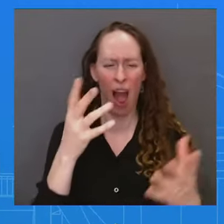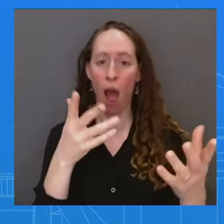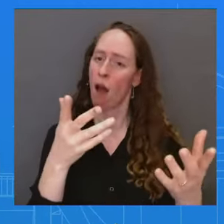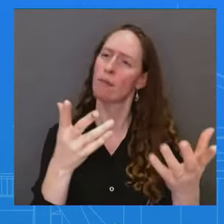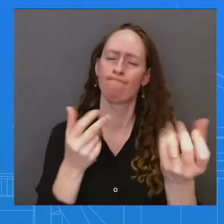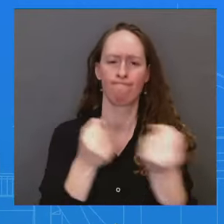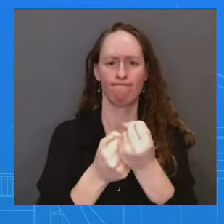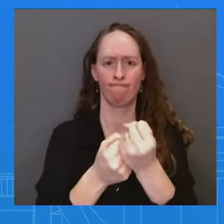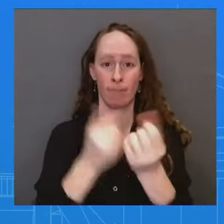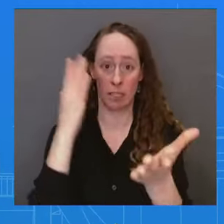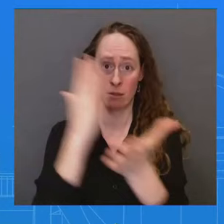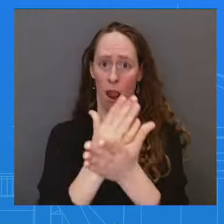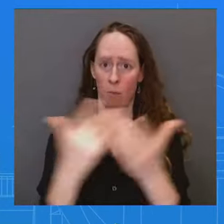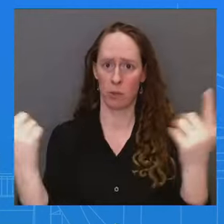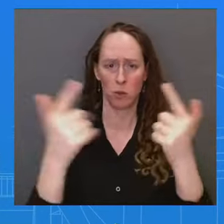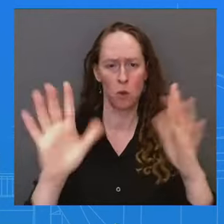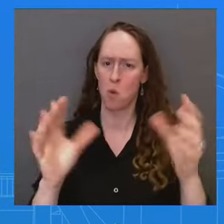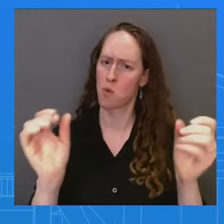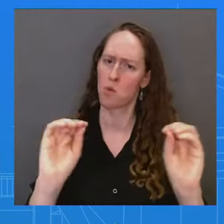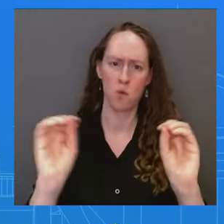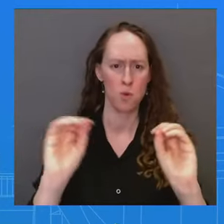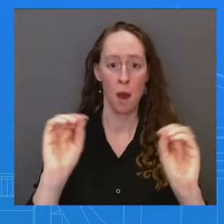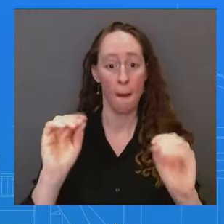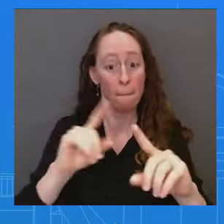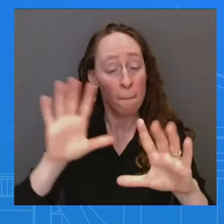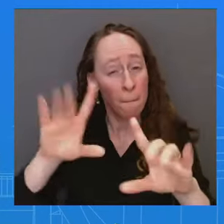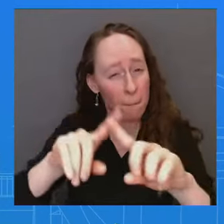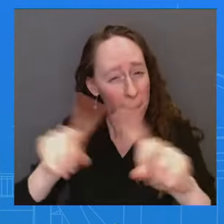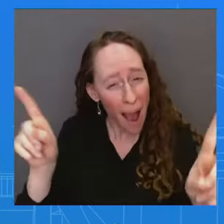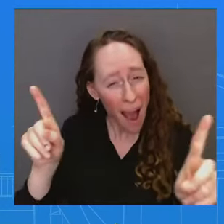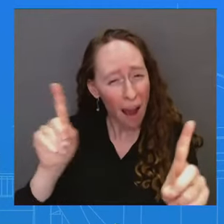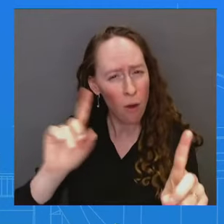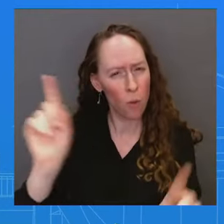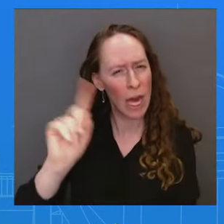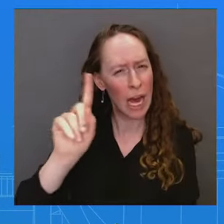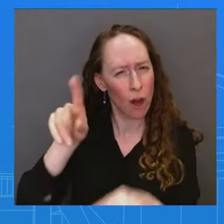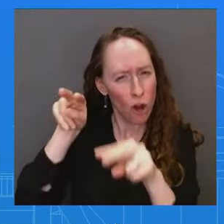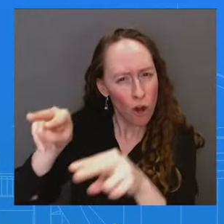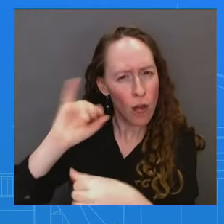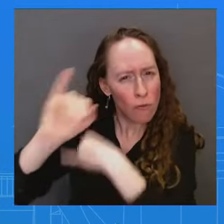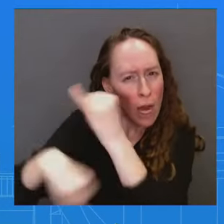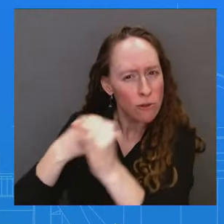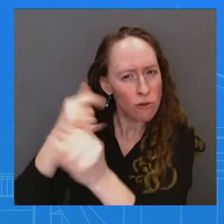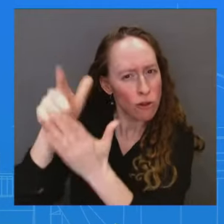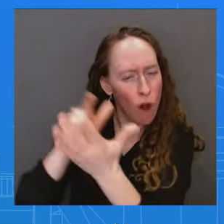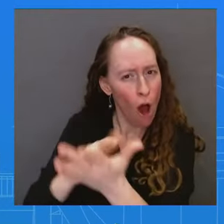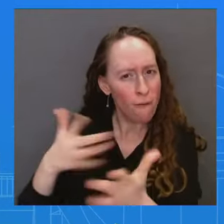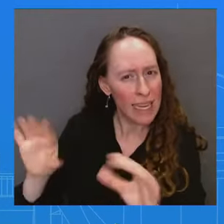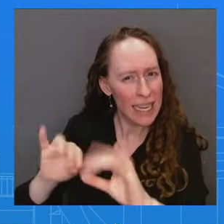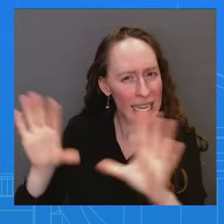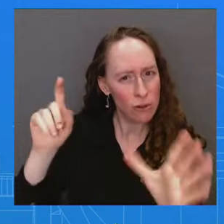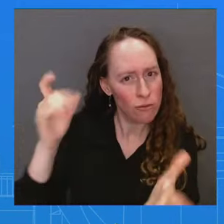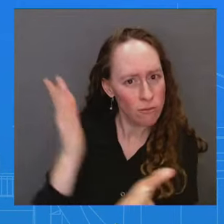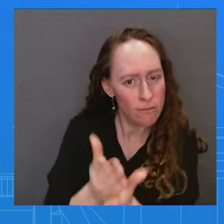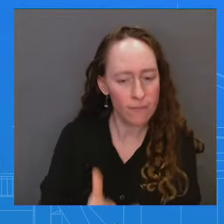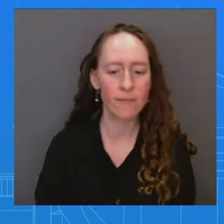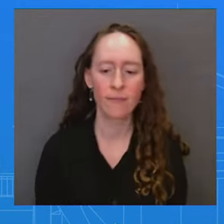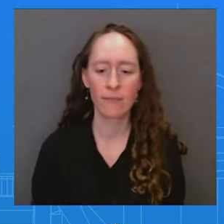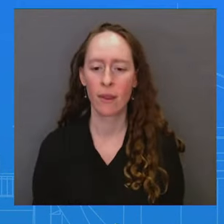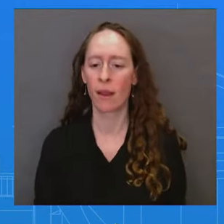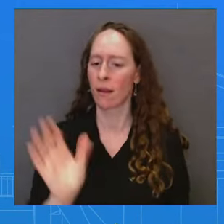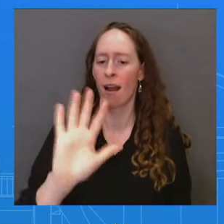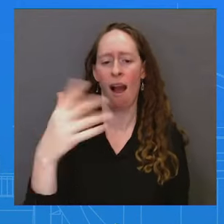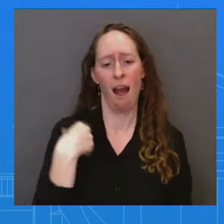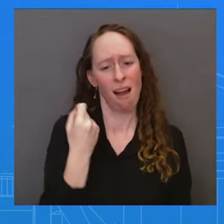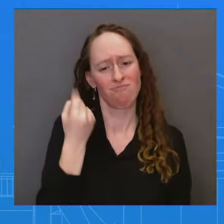the judge to suspend military operations? The judge statement, notwithstanding, the answer is absolutely no. Israel has a right and